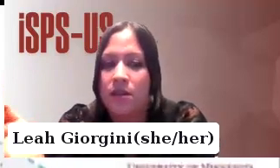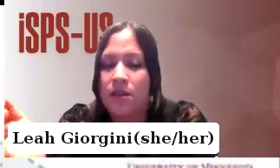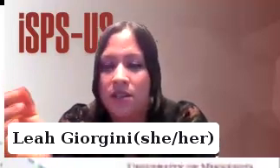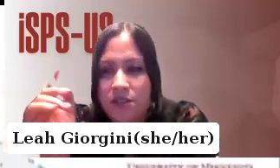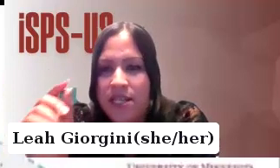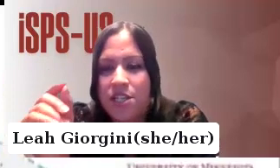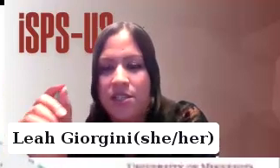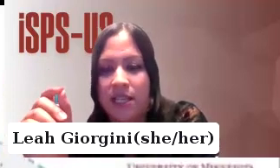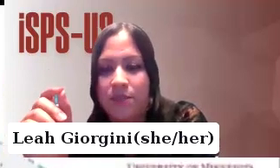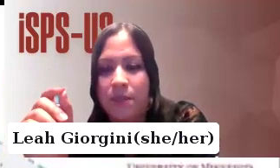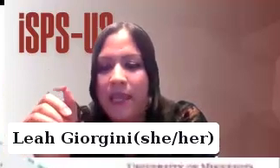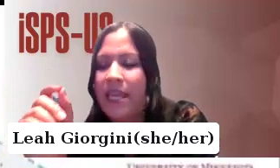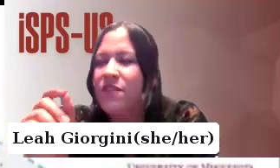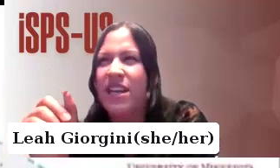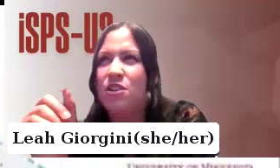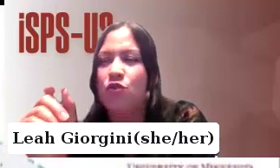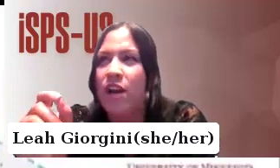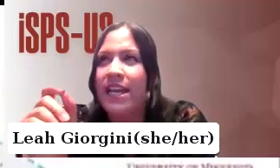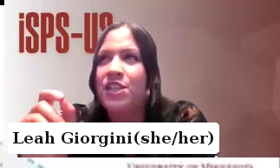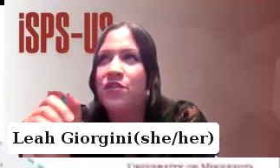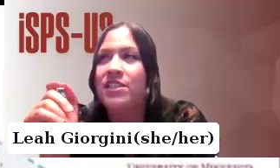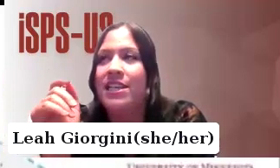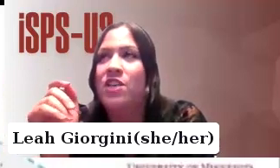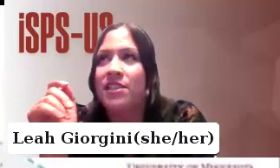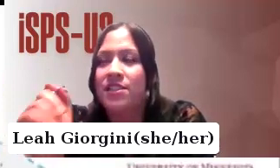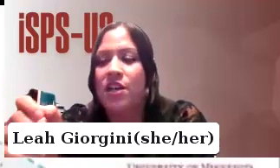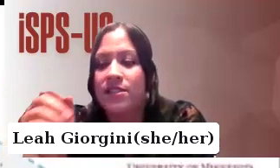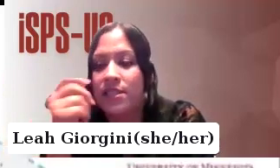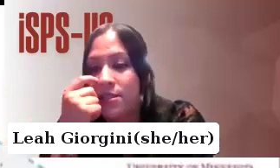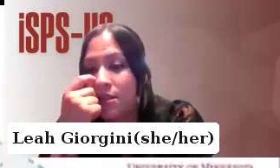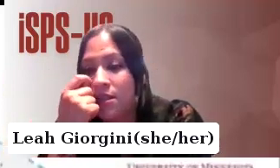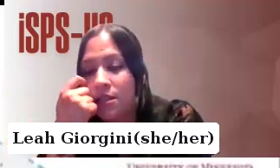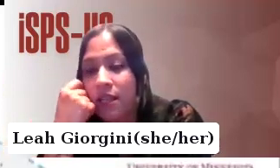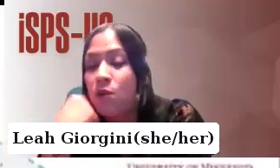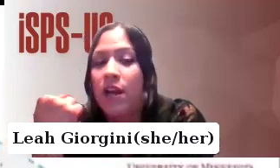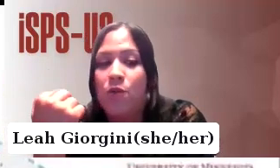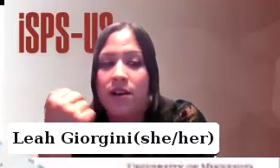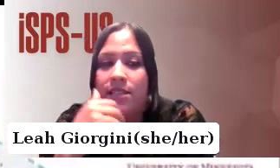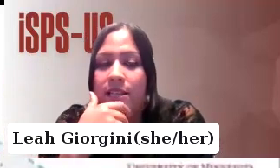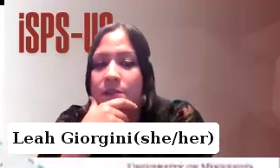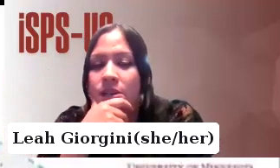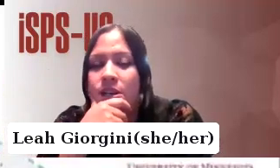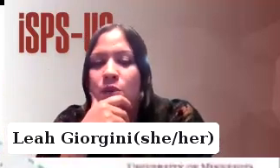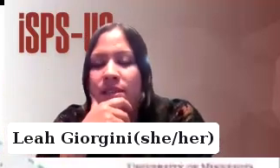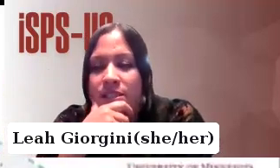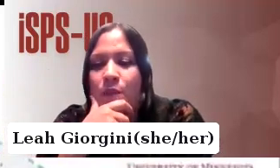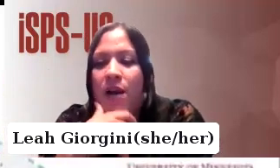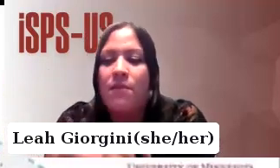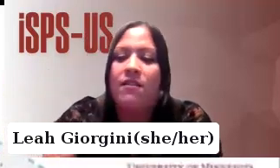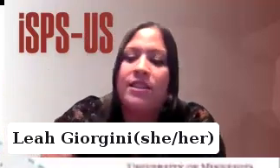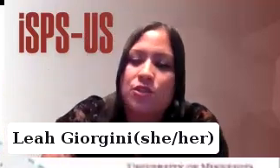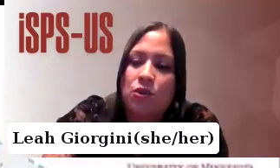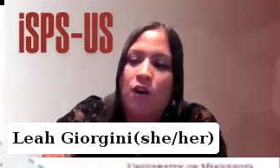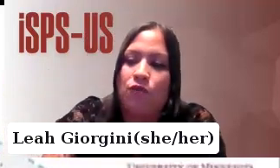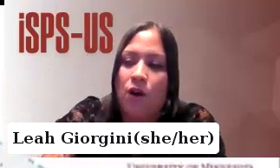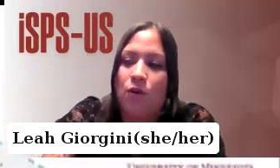so traditionally even in great innovative innovative services like the one I worked in we still